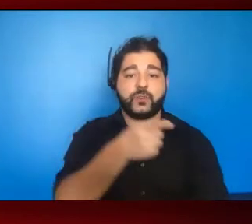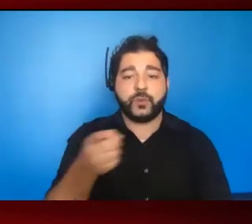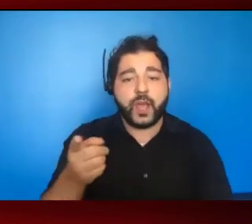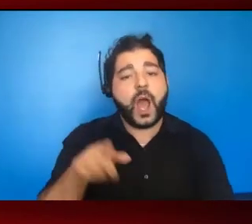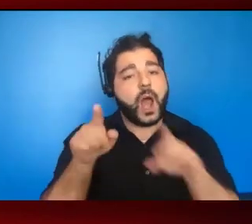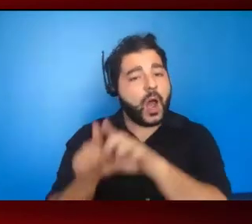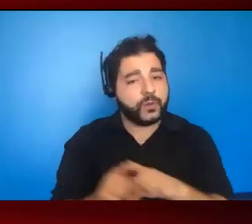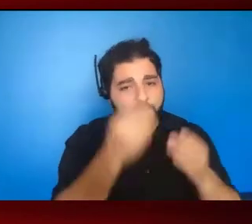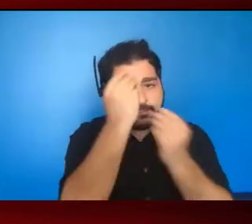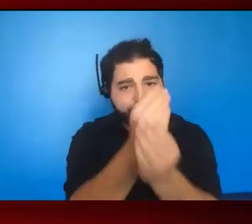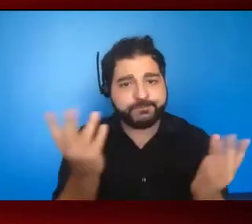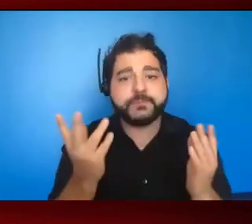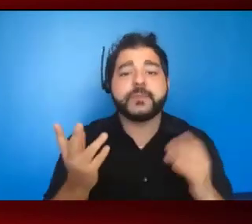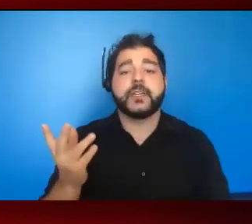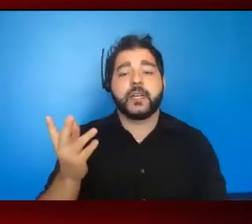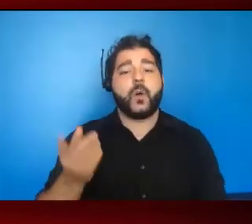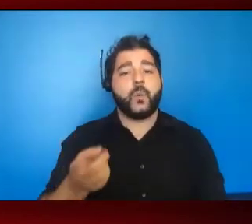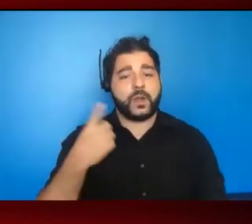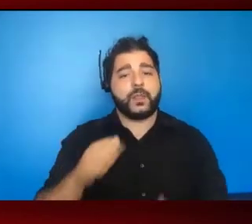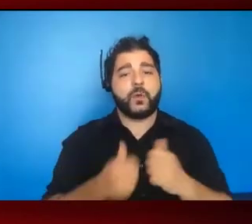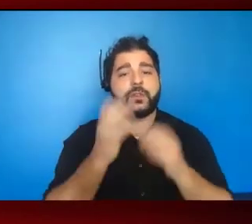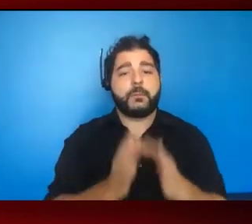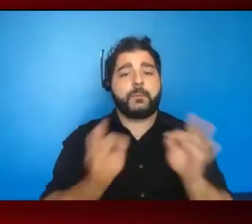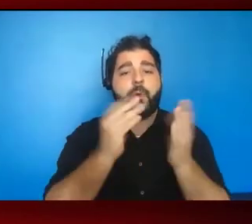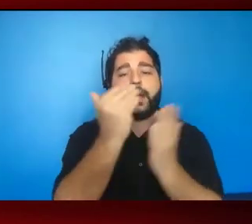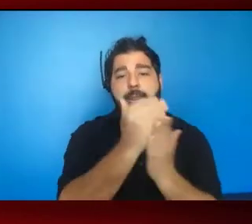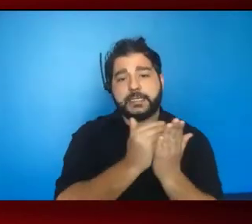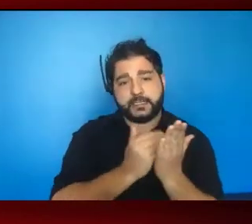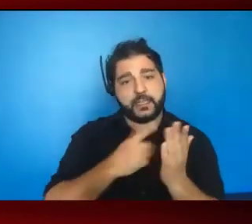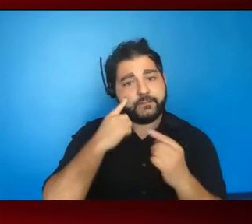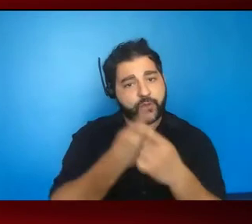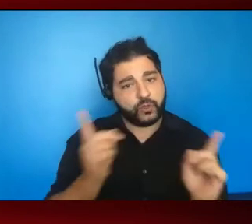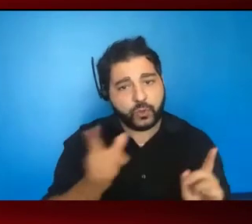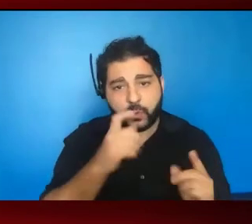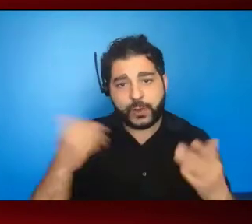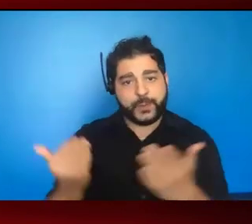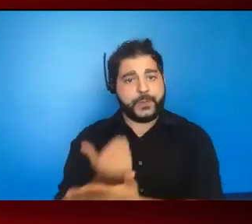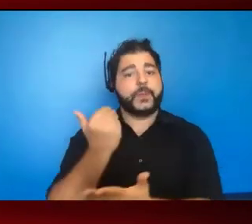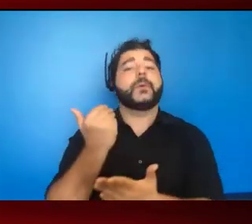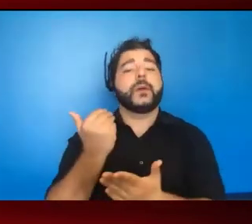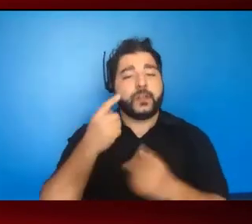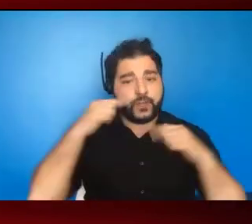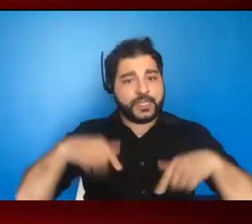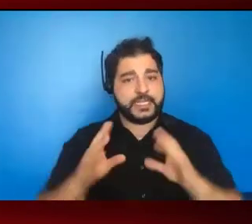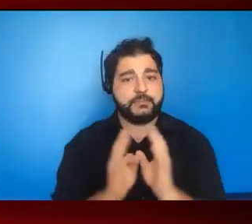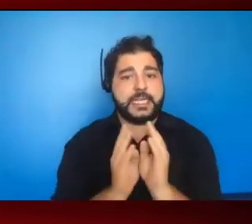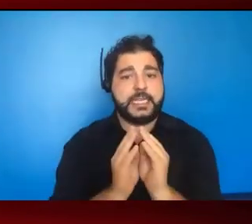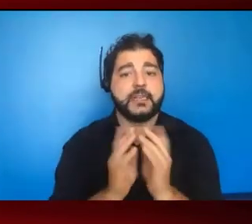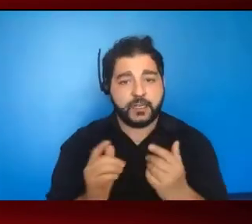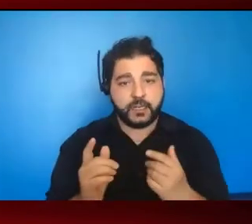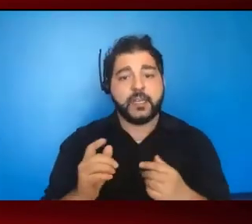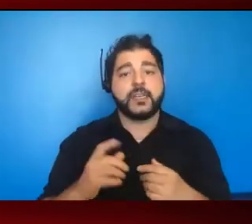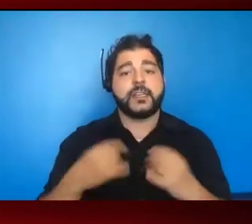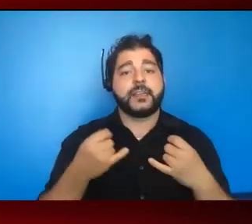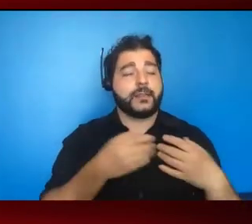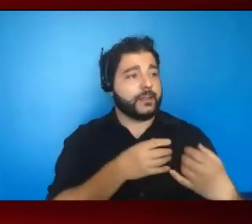want to say that one of the important lessons, for those of you who are new to this meeting, is that the line between